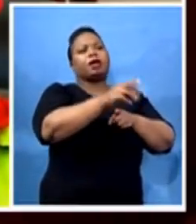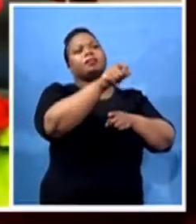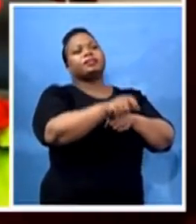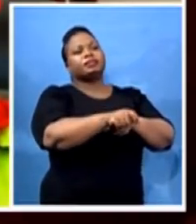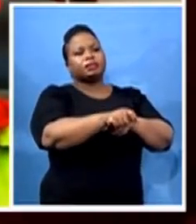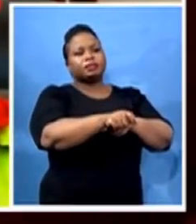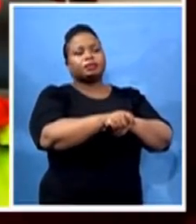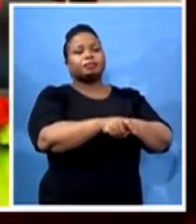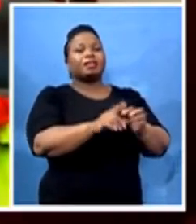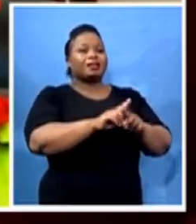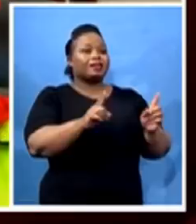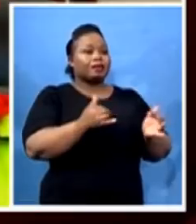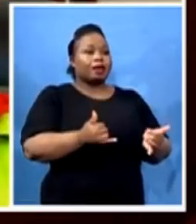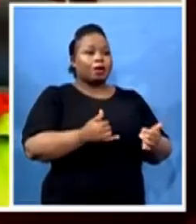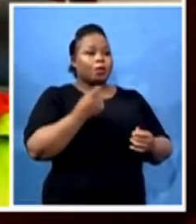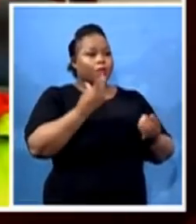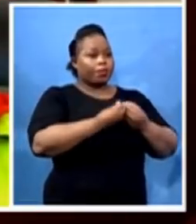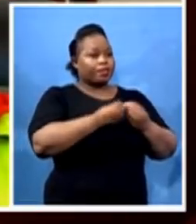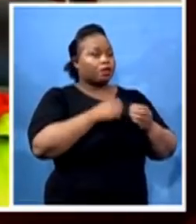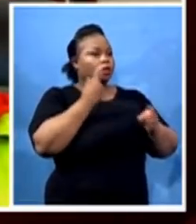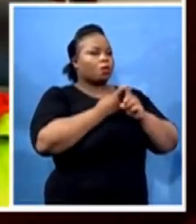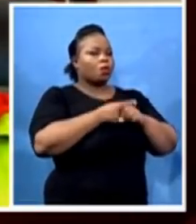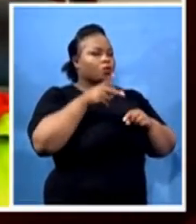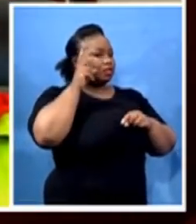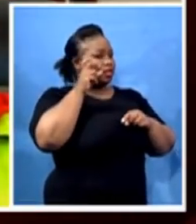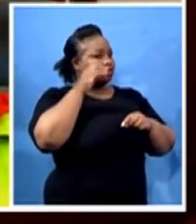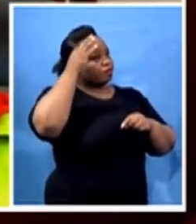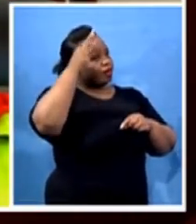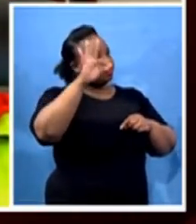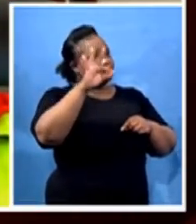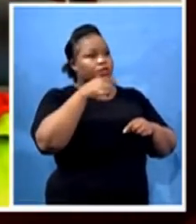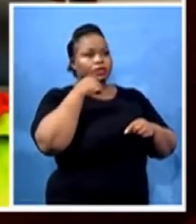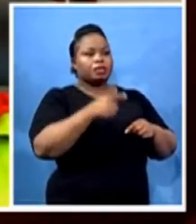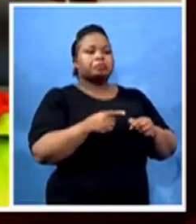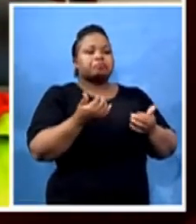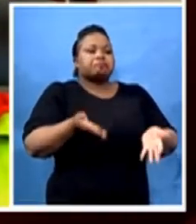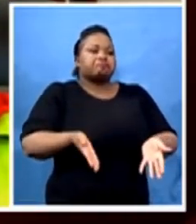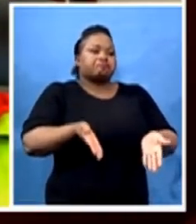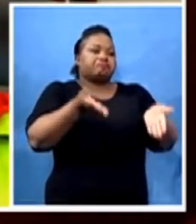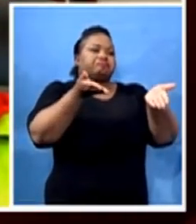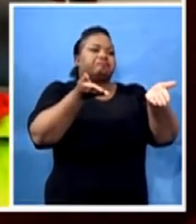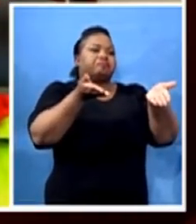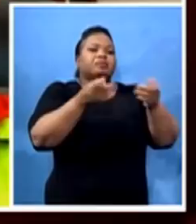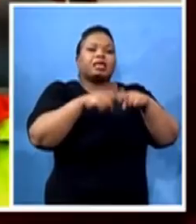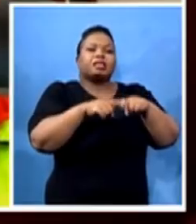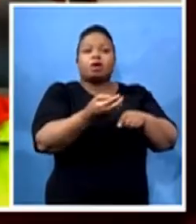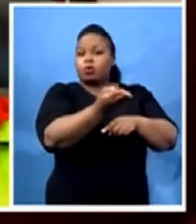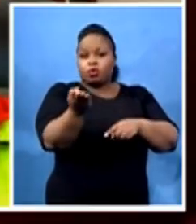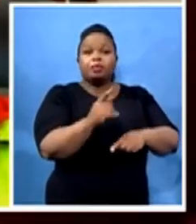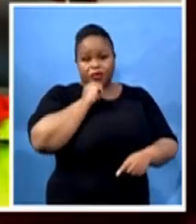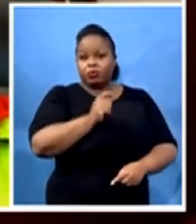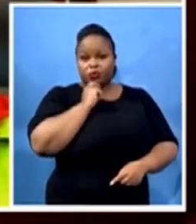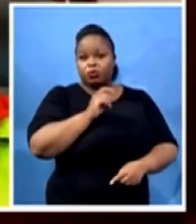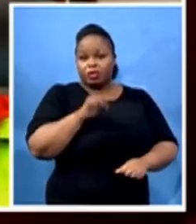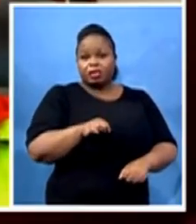hear from government is that it is now in your hands. And to a certain extent, it is because, I mean, this is going to